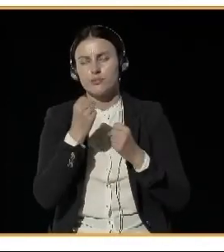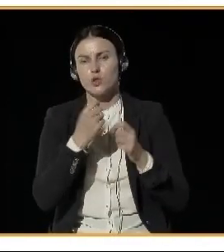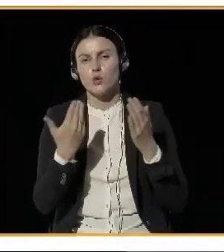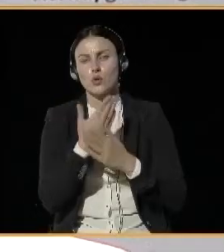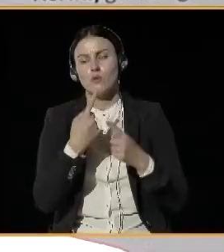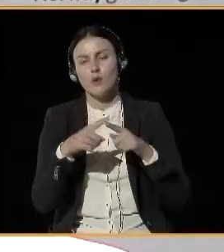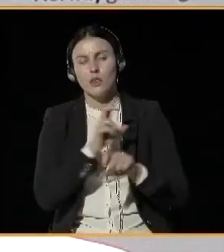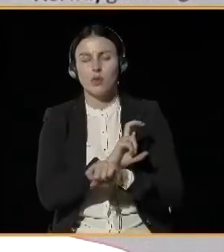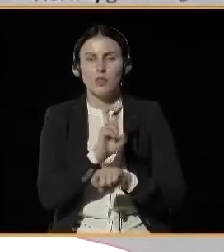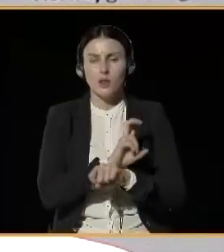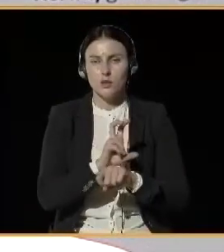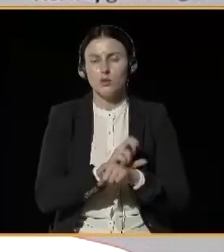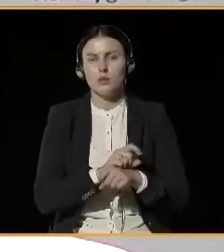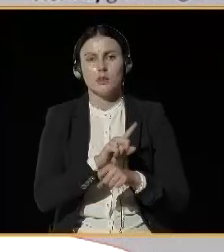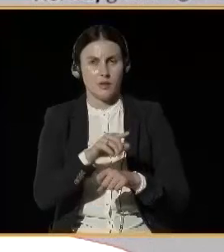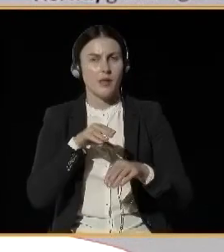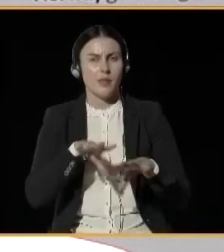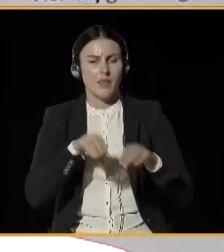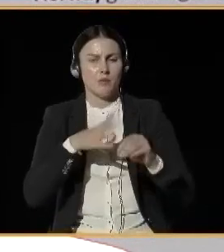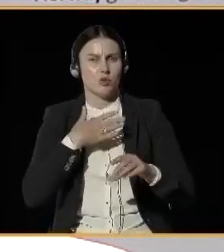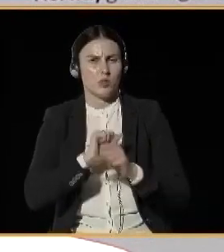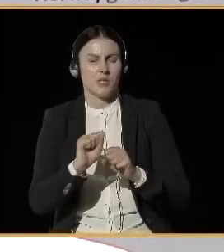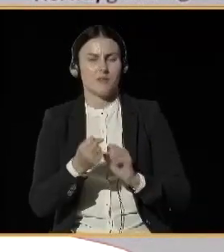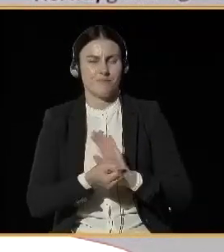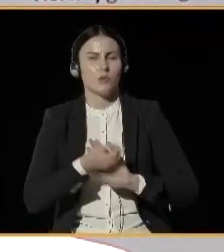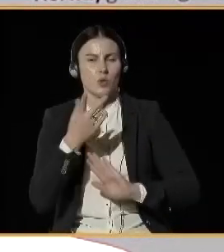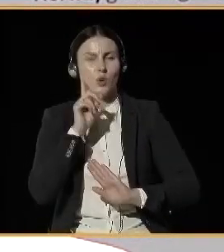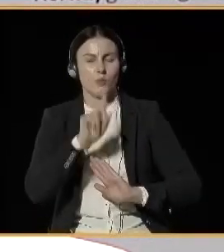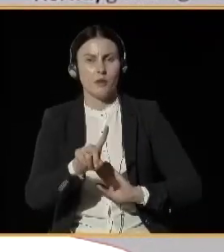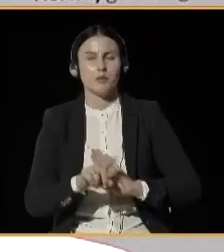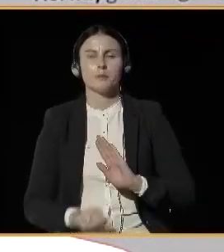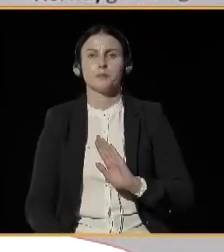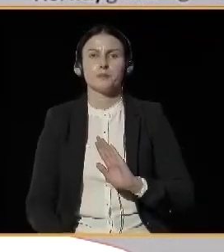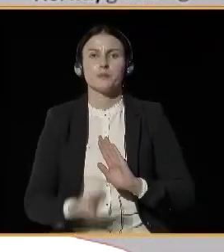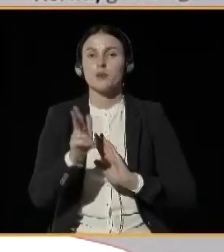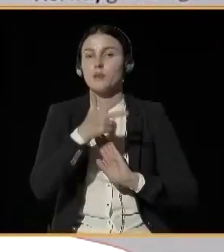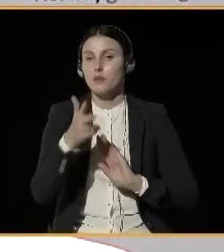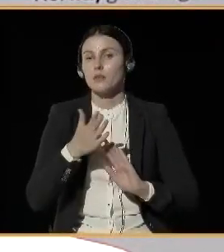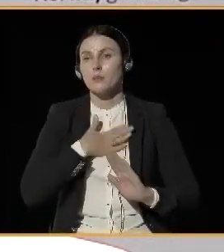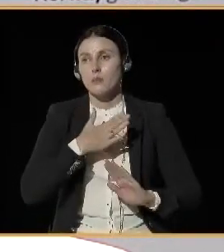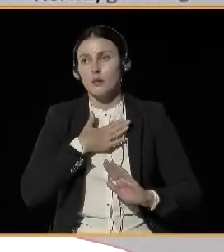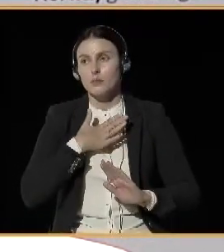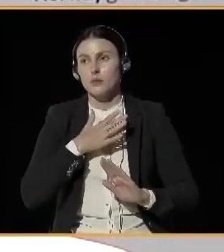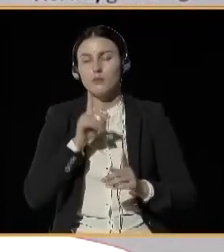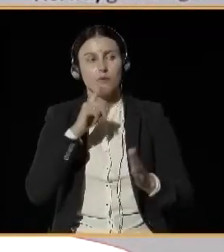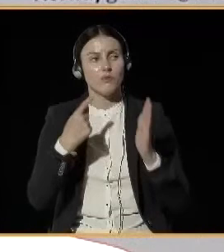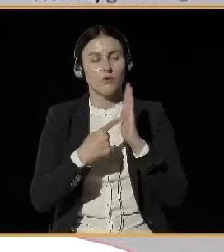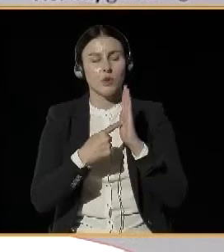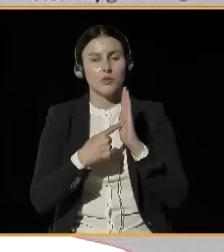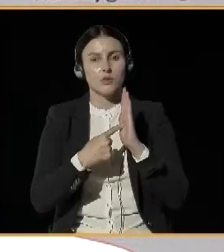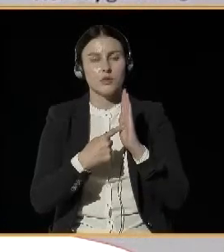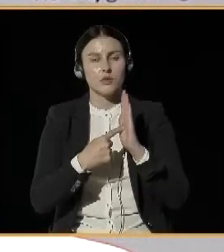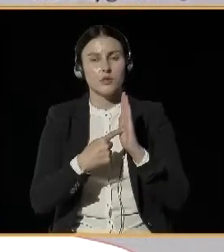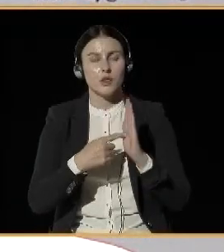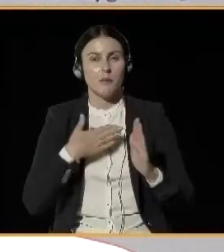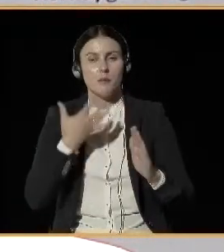expensive at the beginning. And when you have a solid fuel burner with this automation